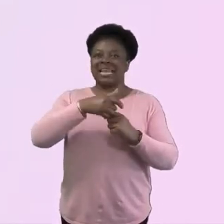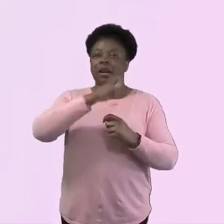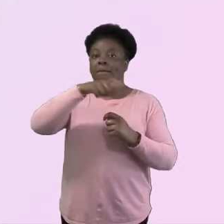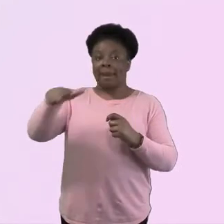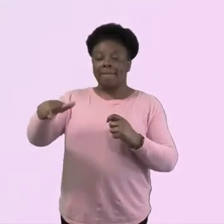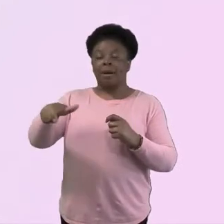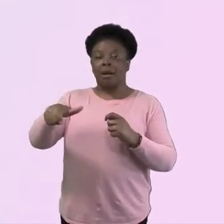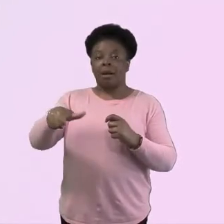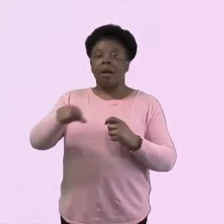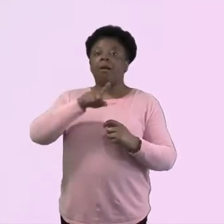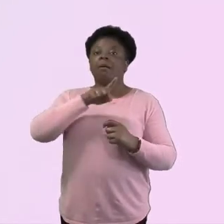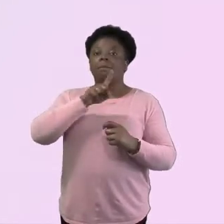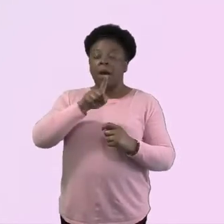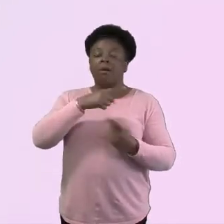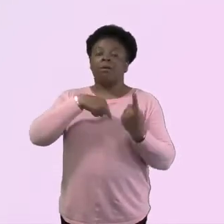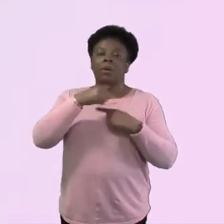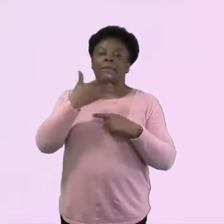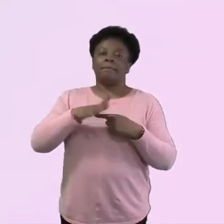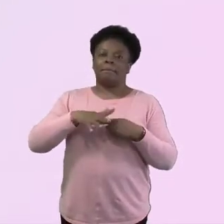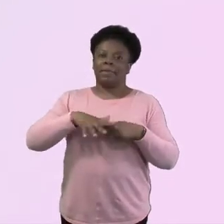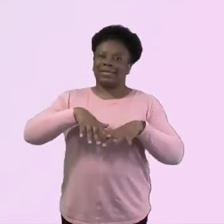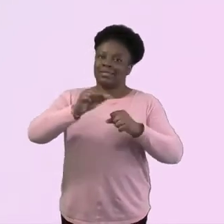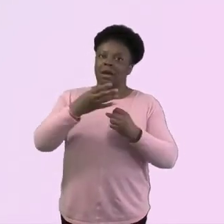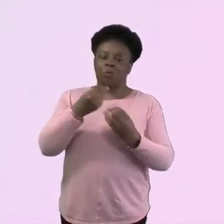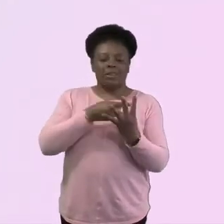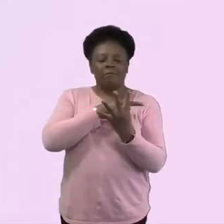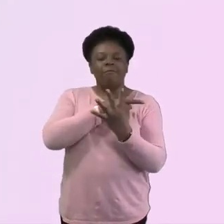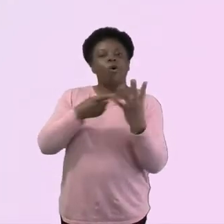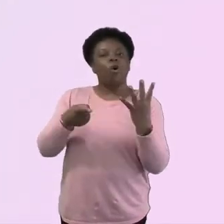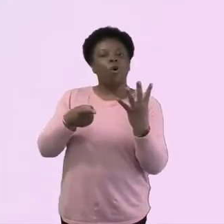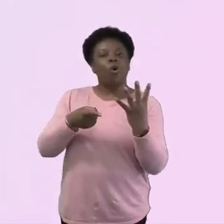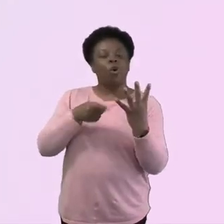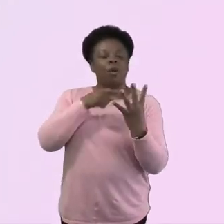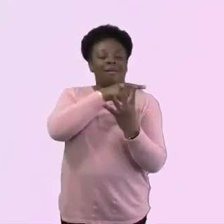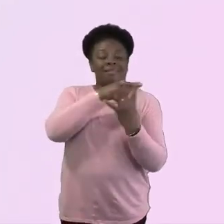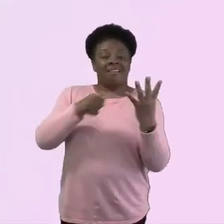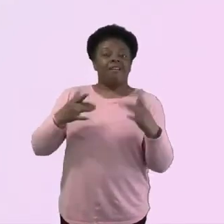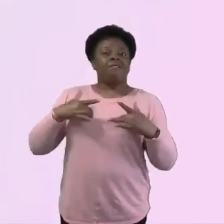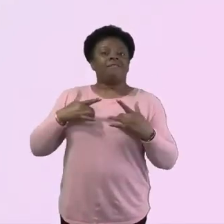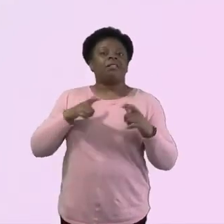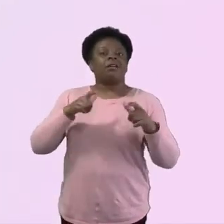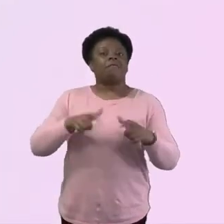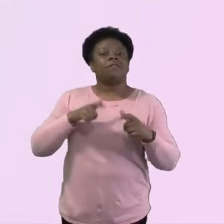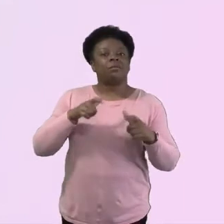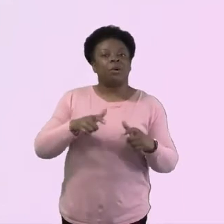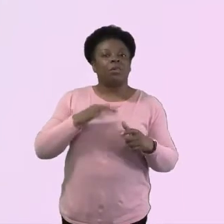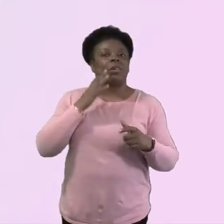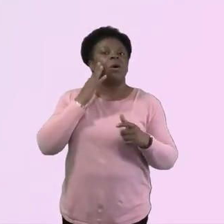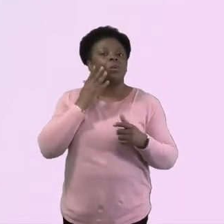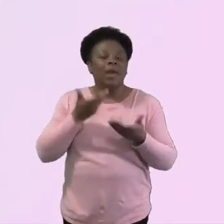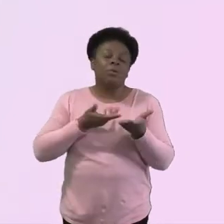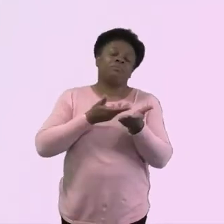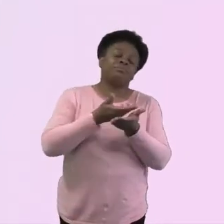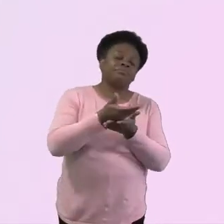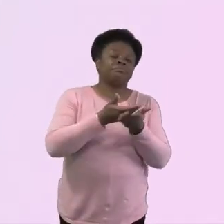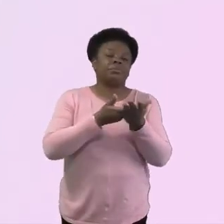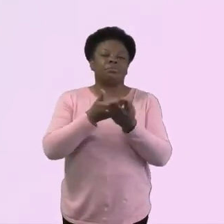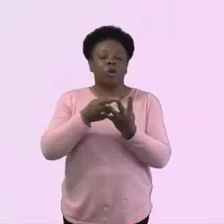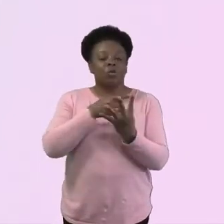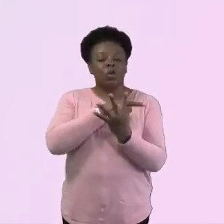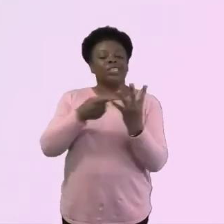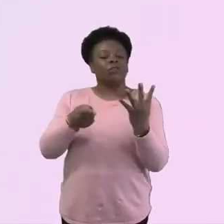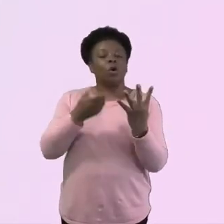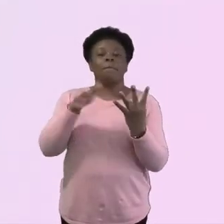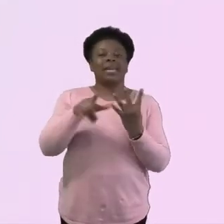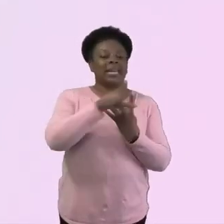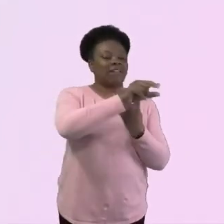of four that we, that I knew, we knew really well and they were comfortable with us, they invited their friends. And when we actually brought in some from the church that, the